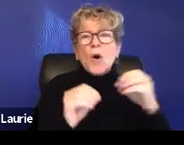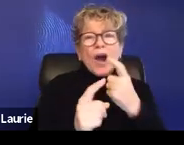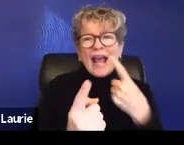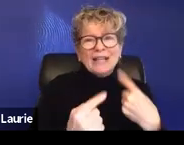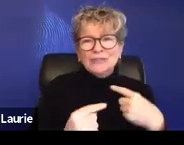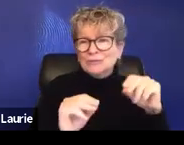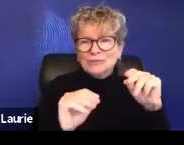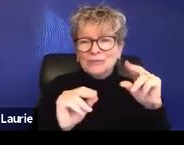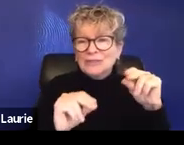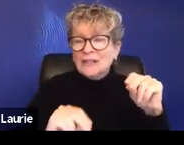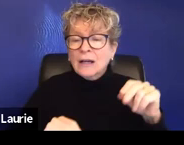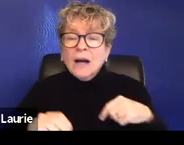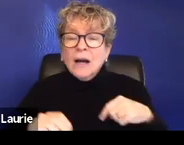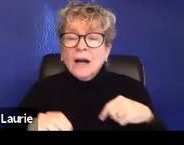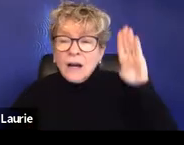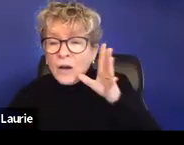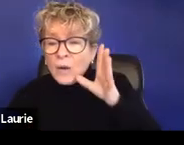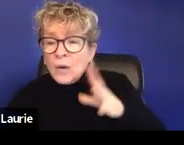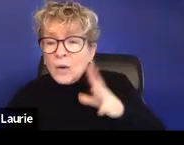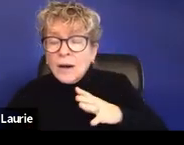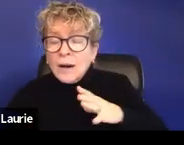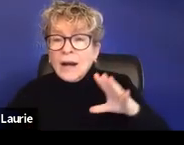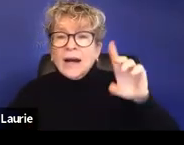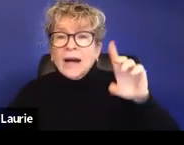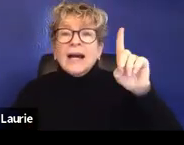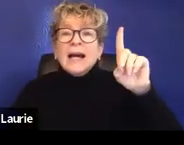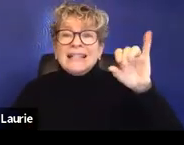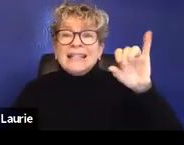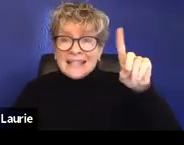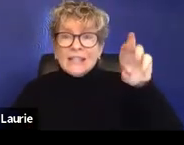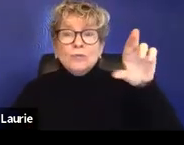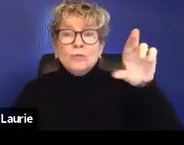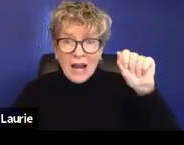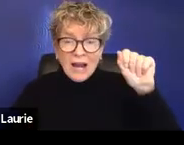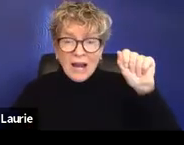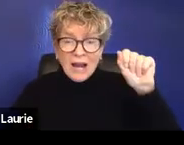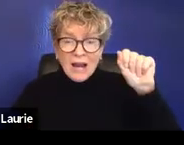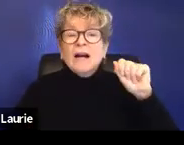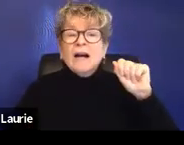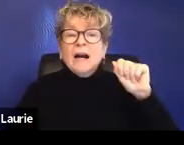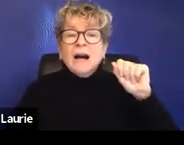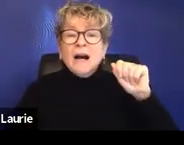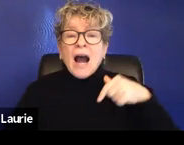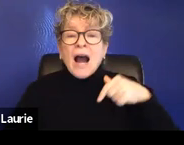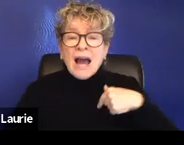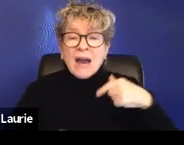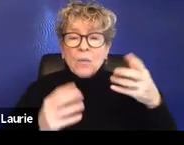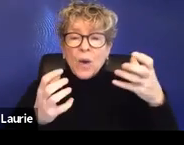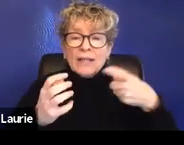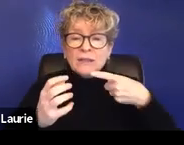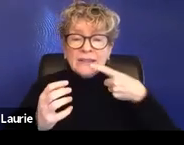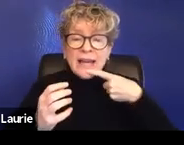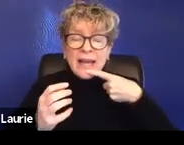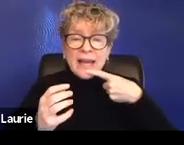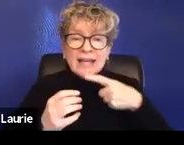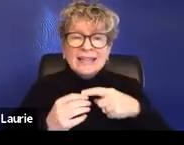I can hear. Yeah, go ahead. So my name is Deidre and I was going to say that I think, uh, it's not